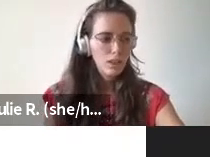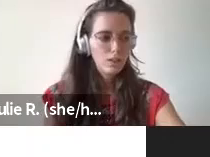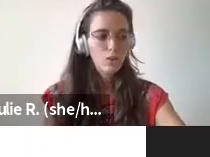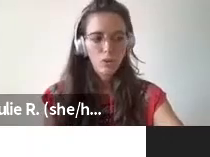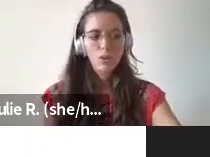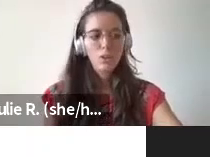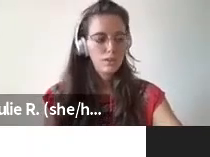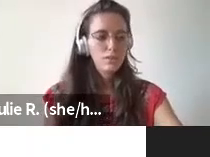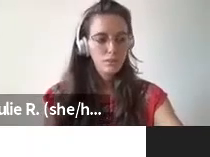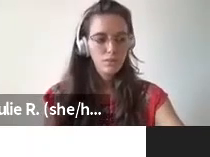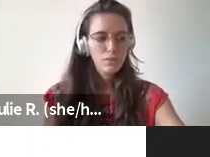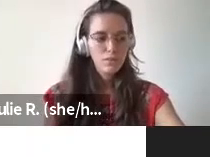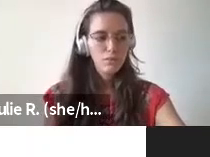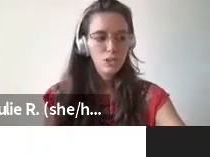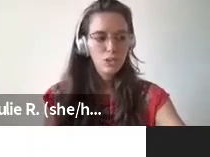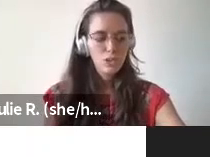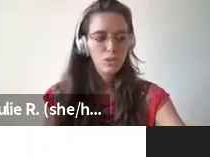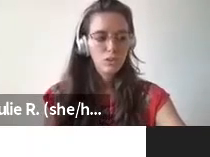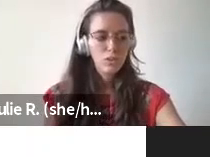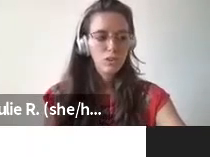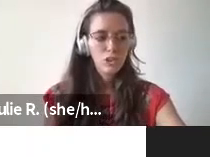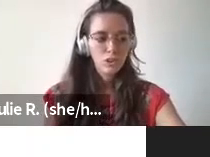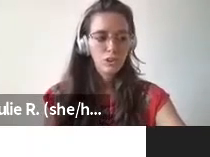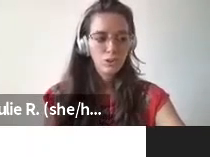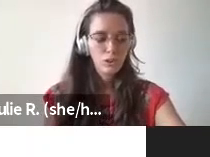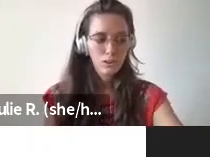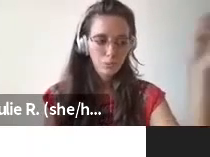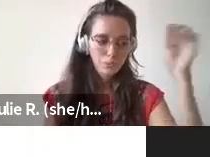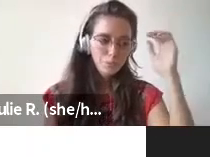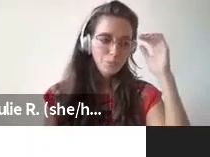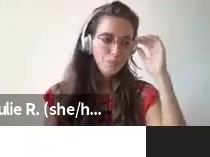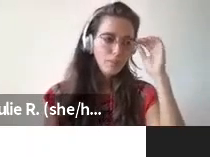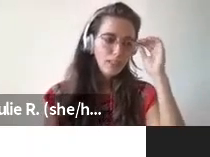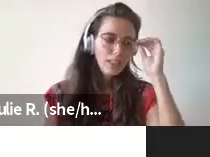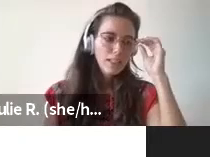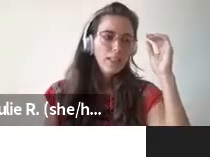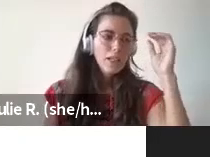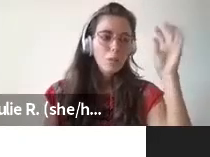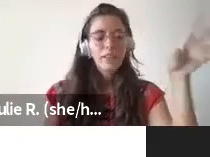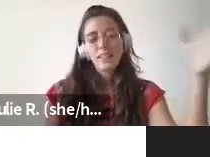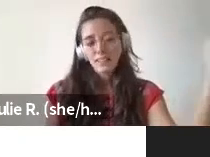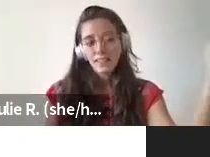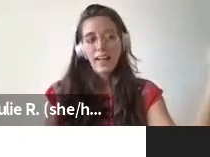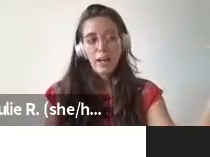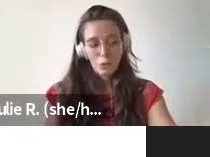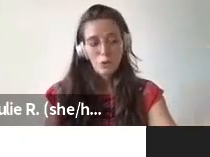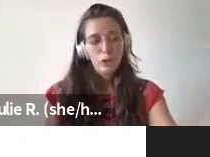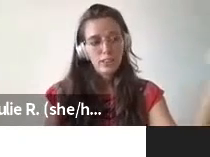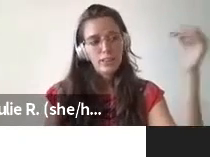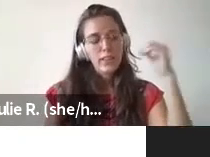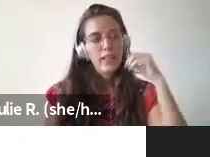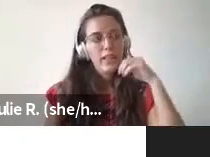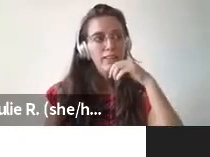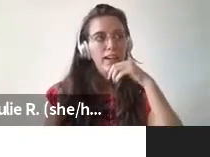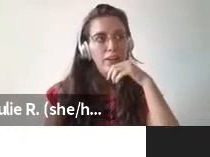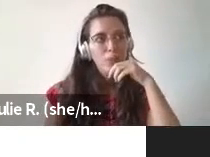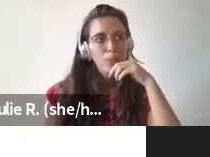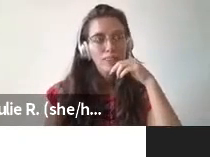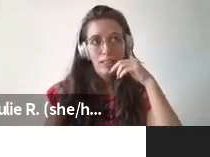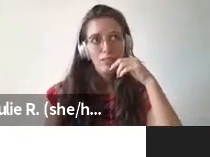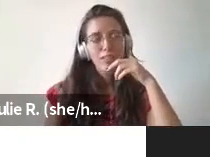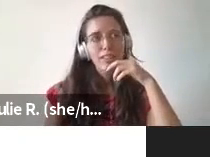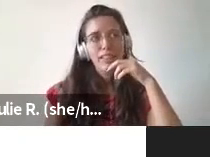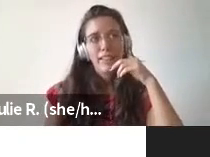has access to the internet or is digital digital but that's how we're starting